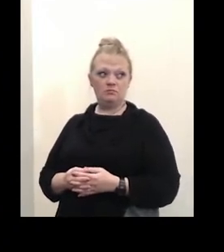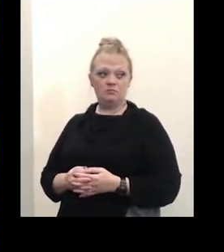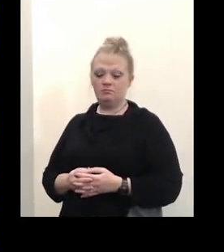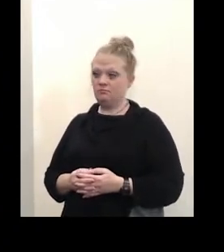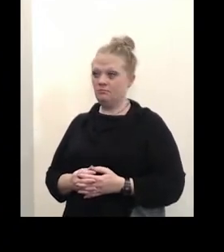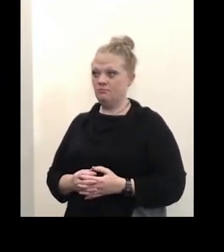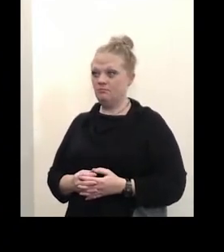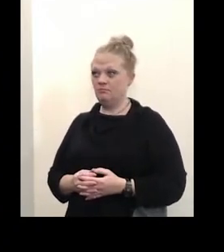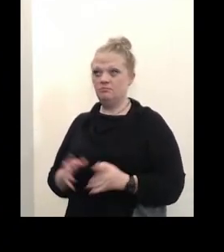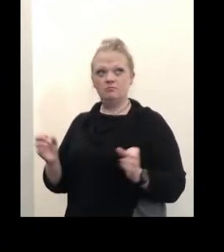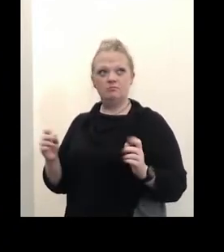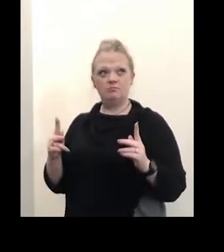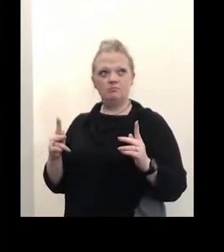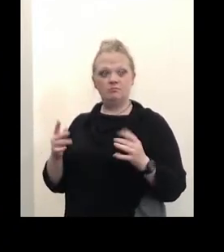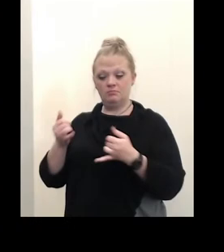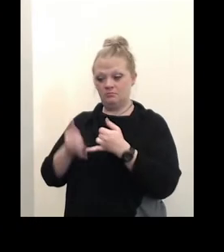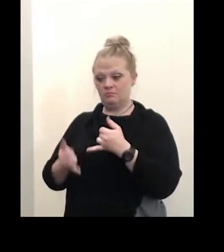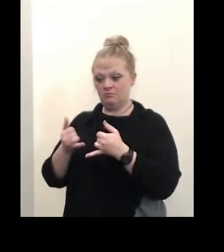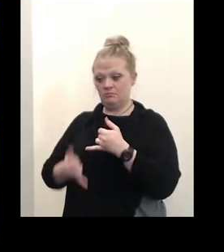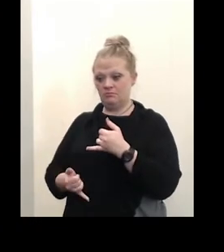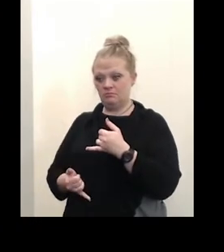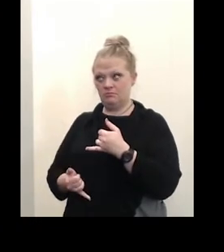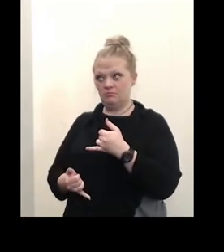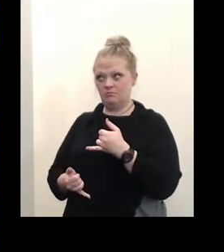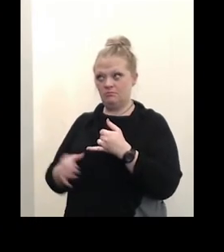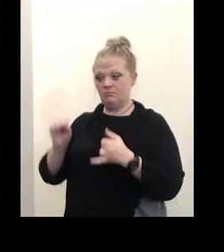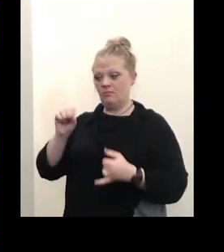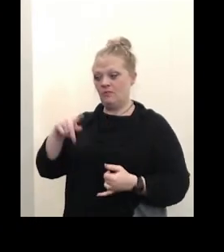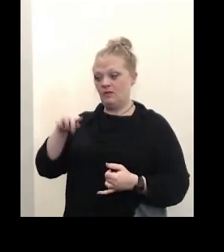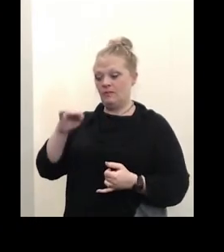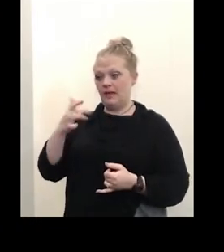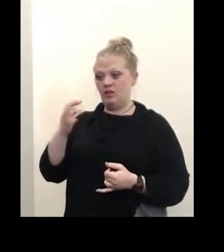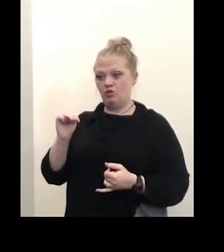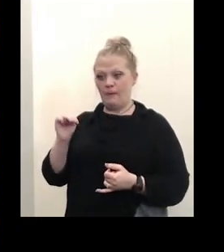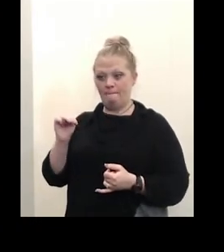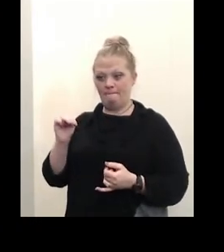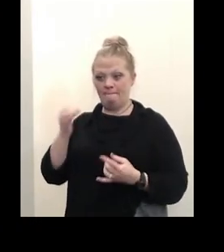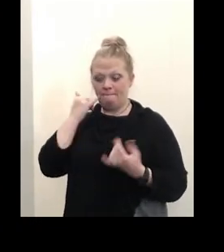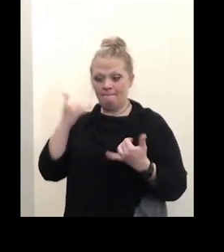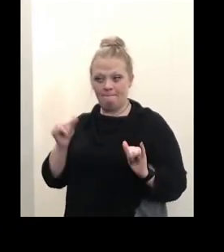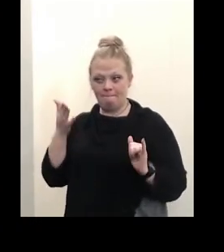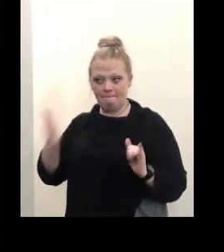okay then the last question we'll go to spectrum news if uh spectrum is still on